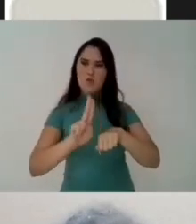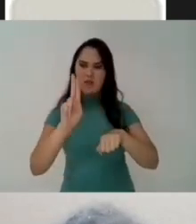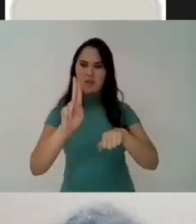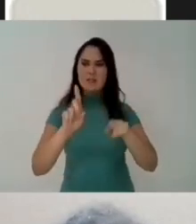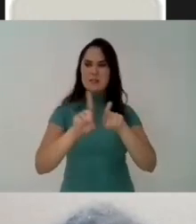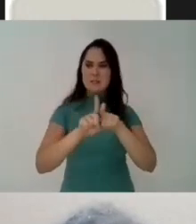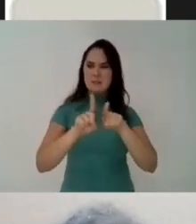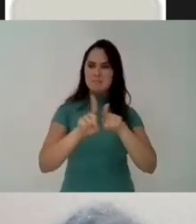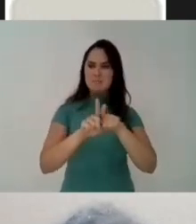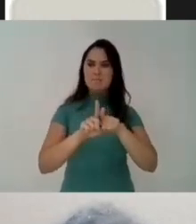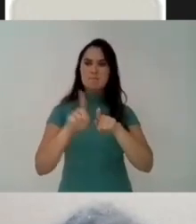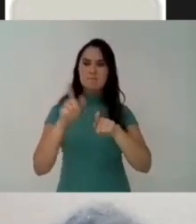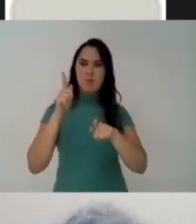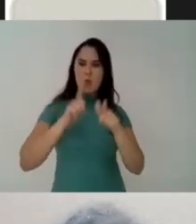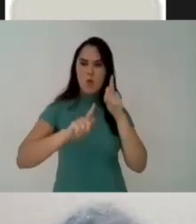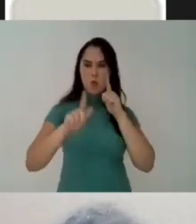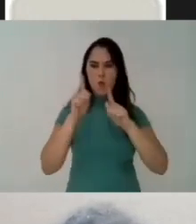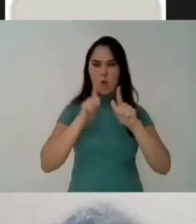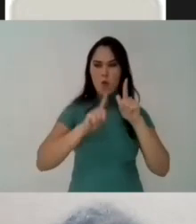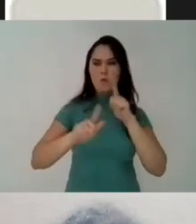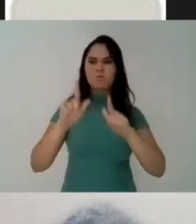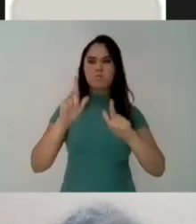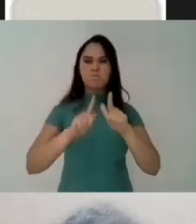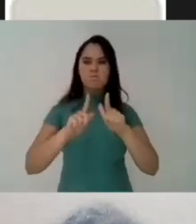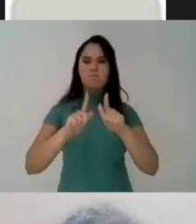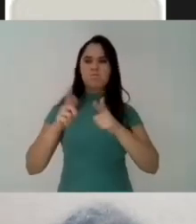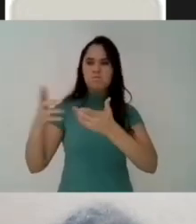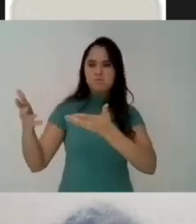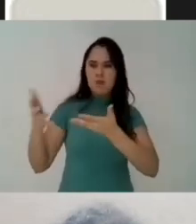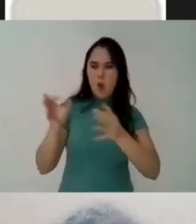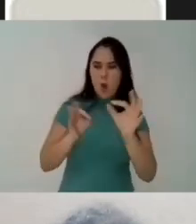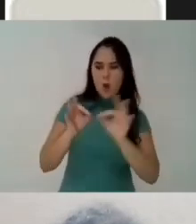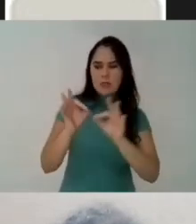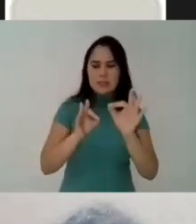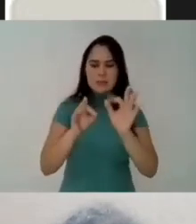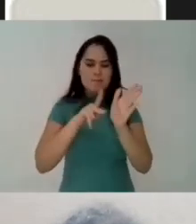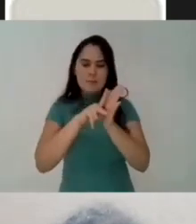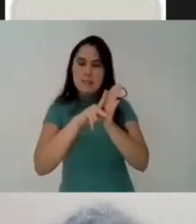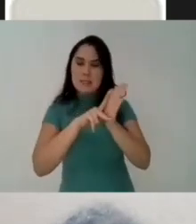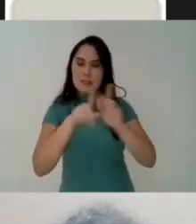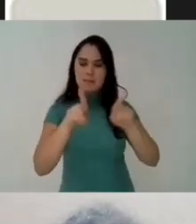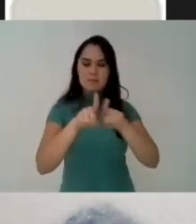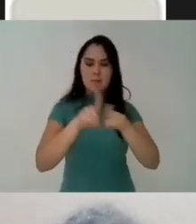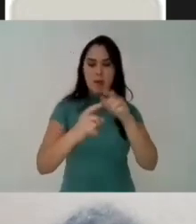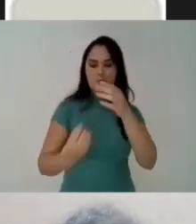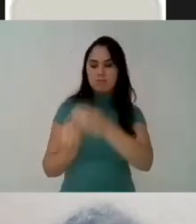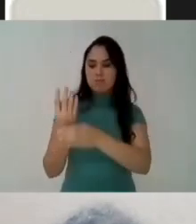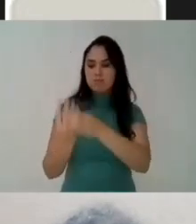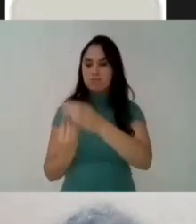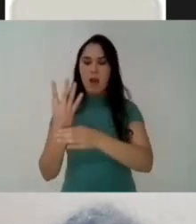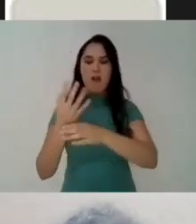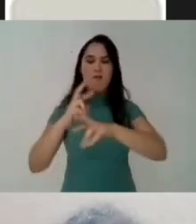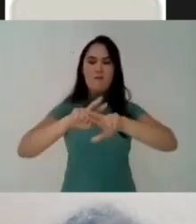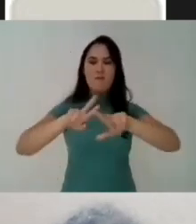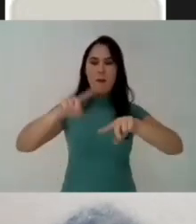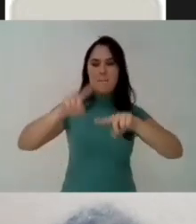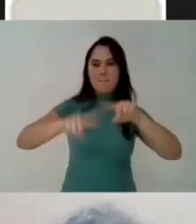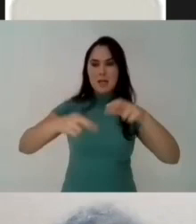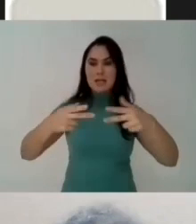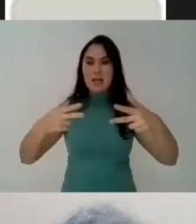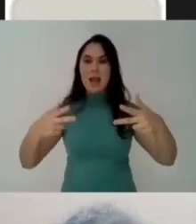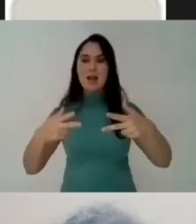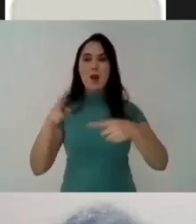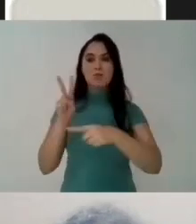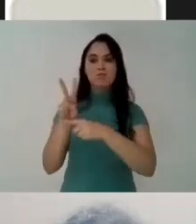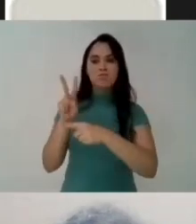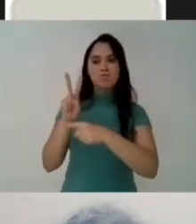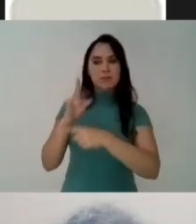this budget and this is a process that has been happening since 2016 So it is